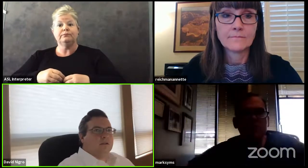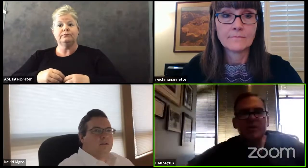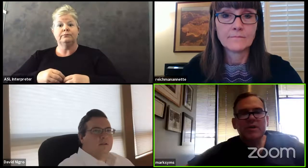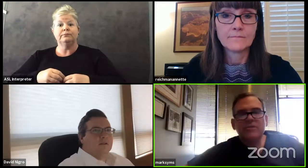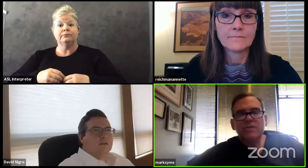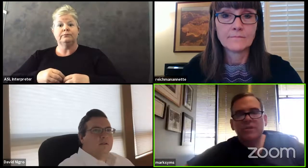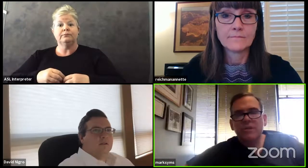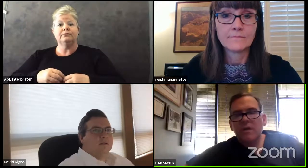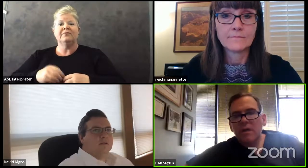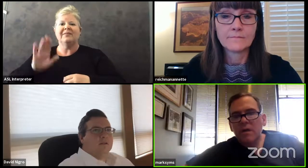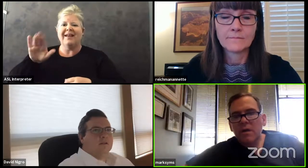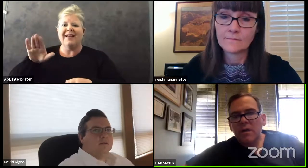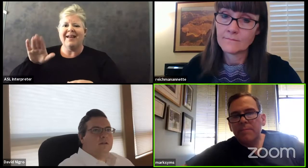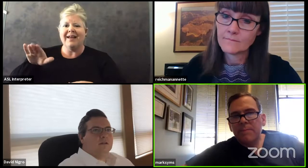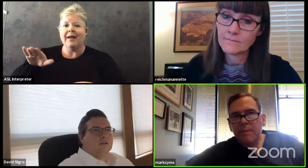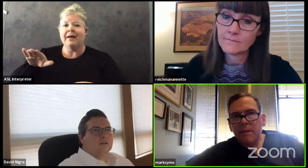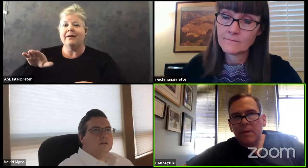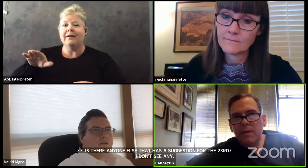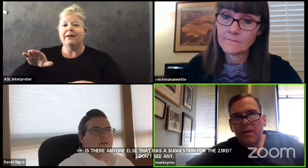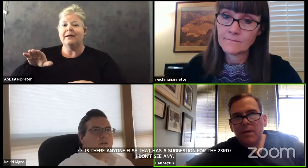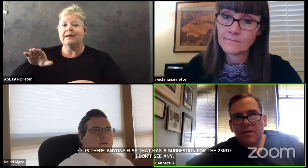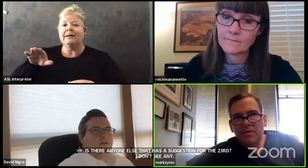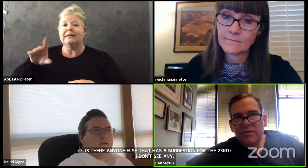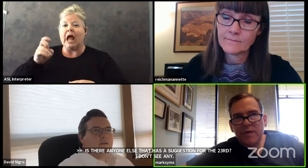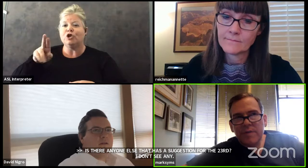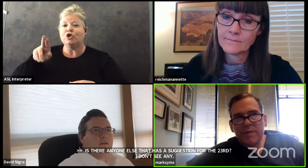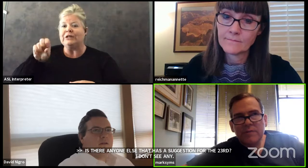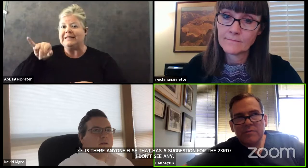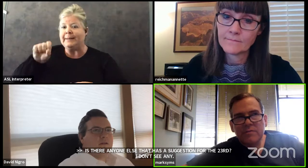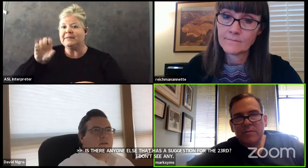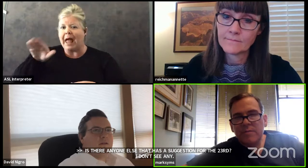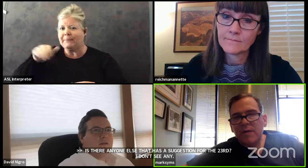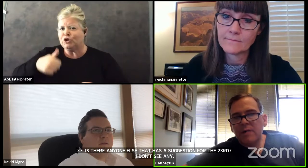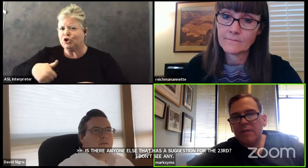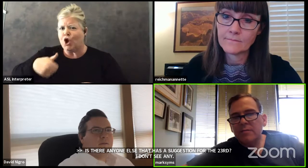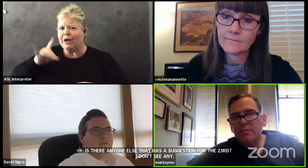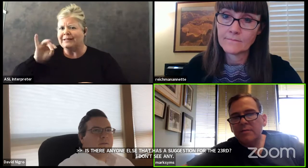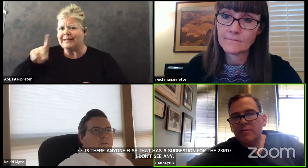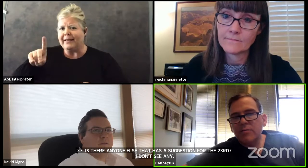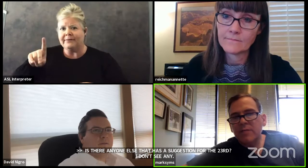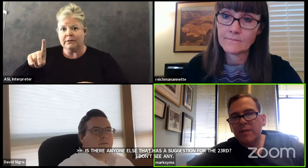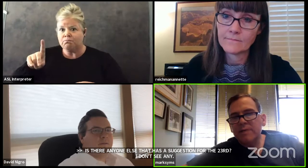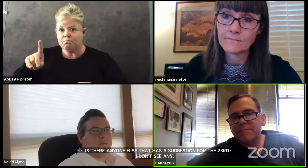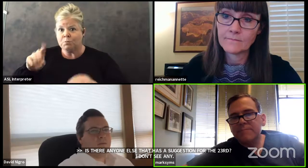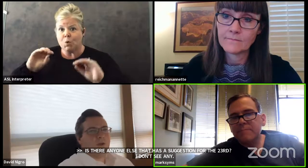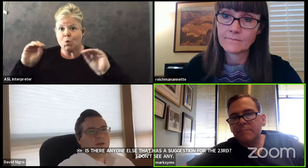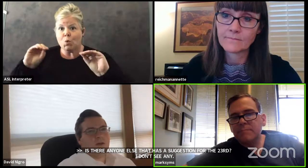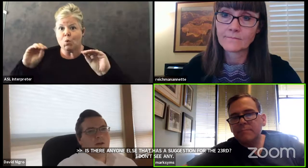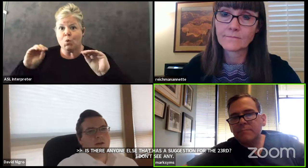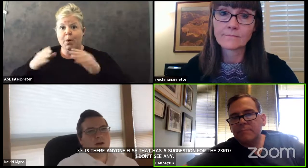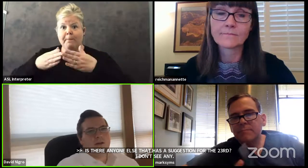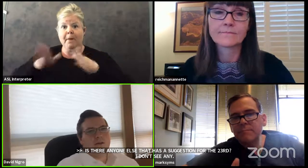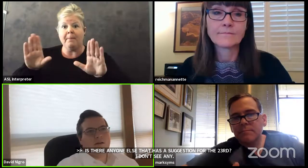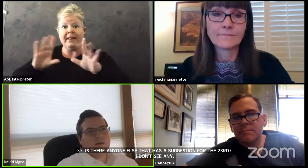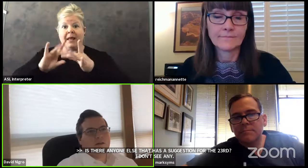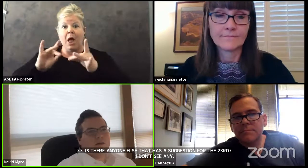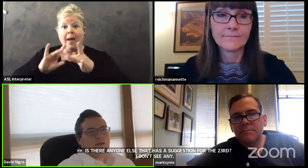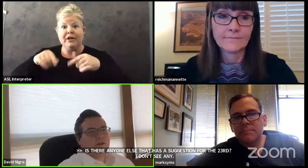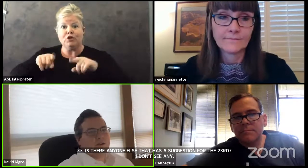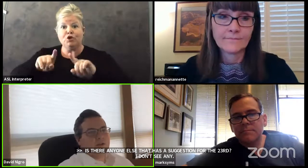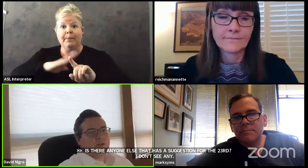i'm sorry david just uh um is there not a mechanism for public comment during this board meeting uh